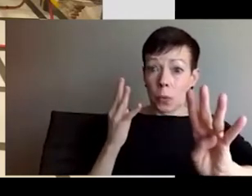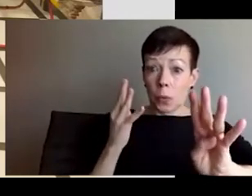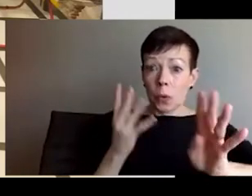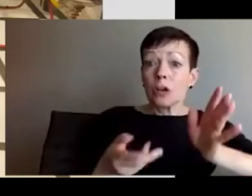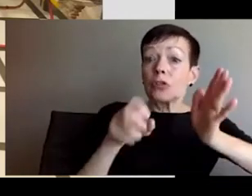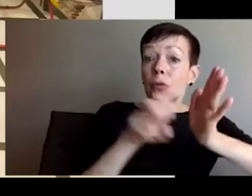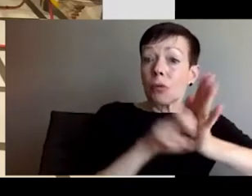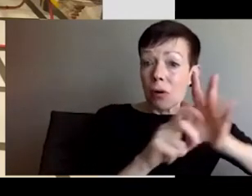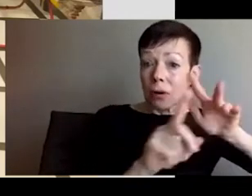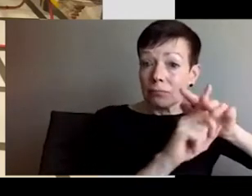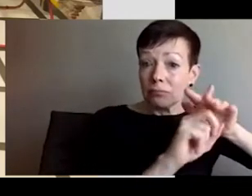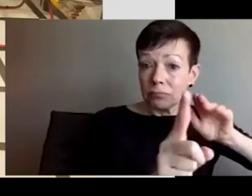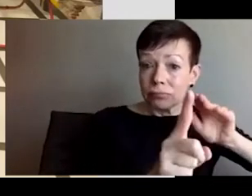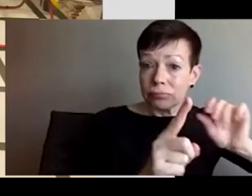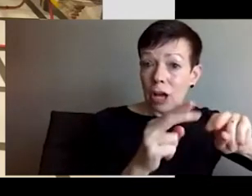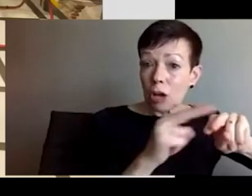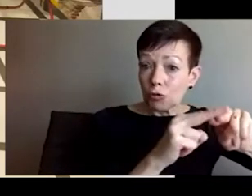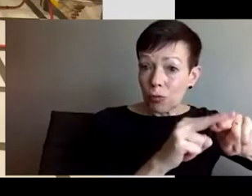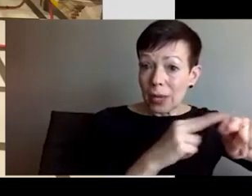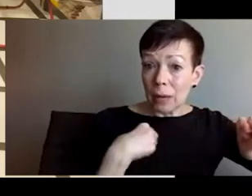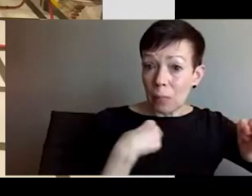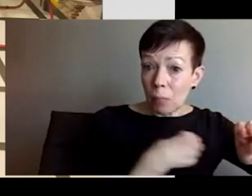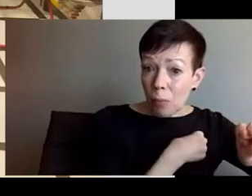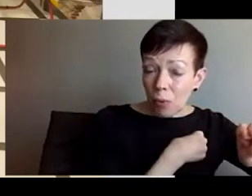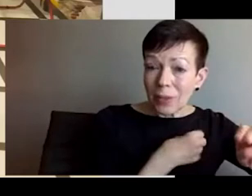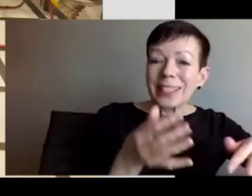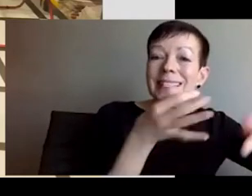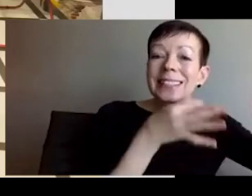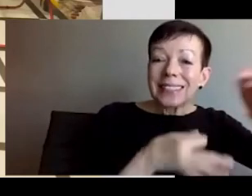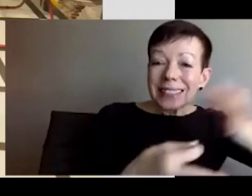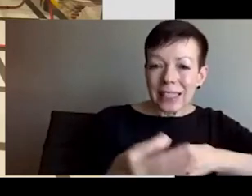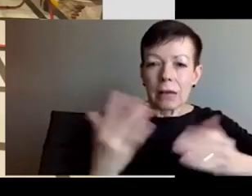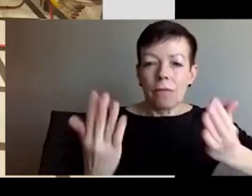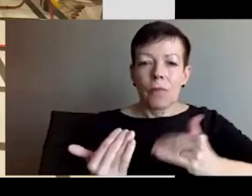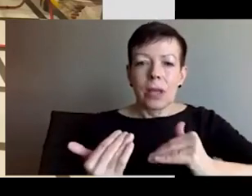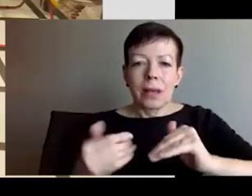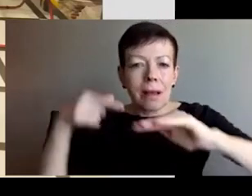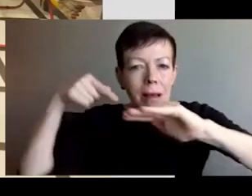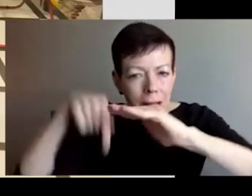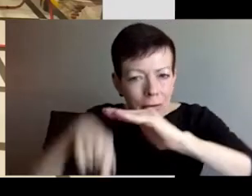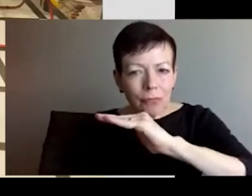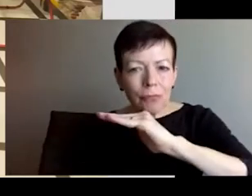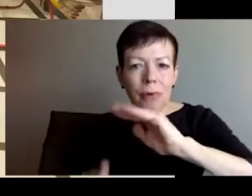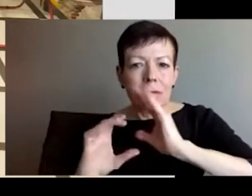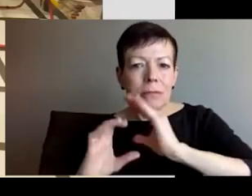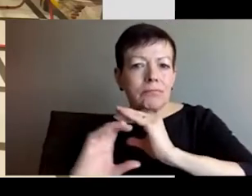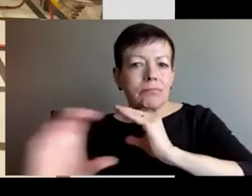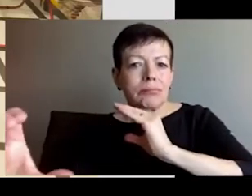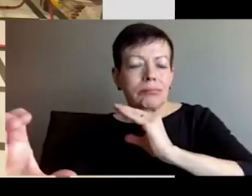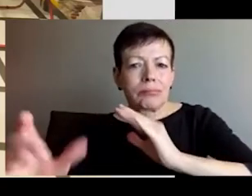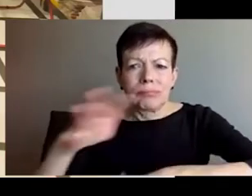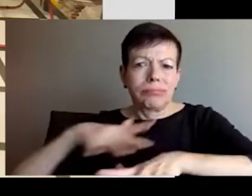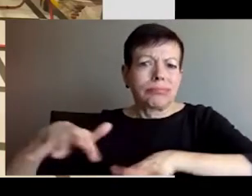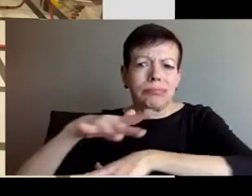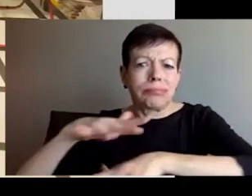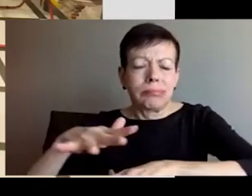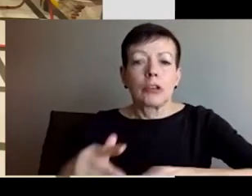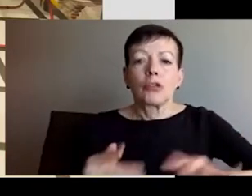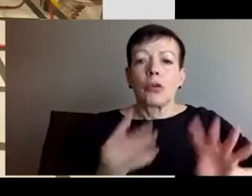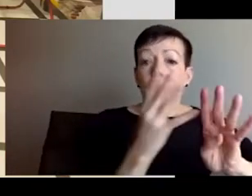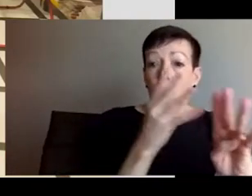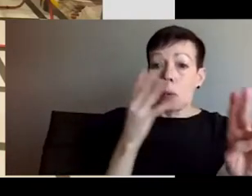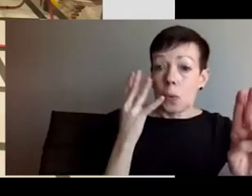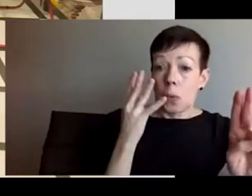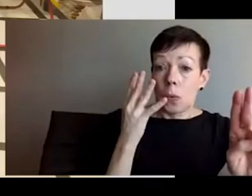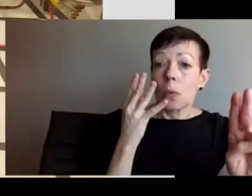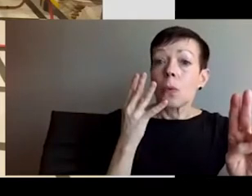If we go back to the train station, it's also been an experience of learning, you know, we have to figure